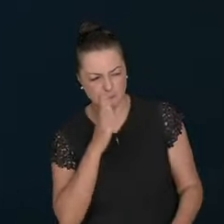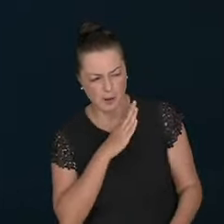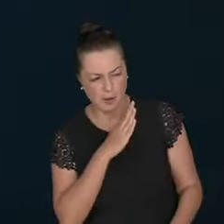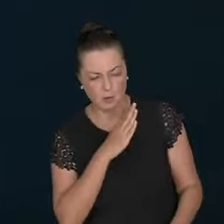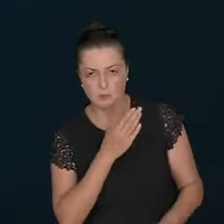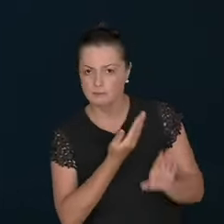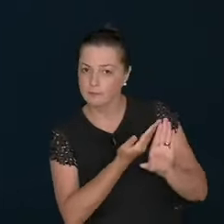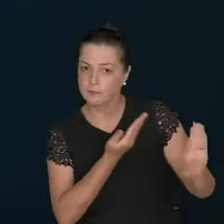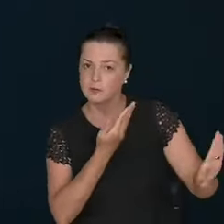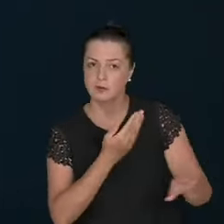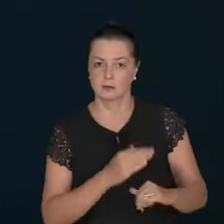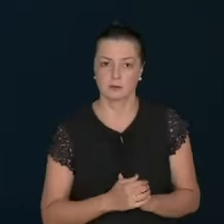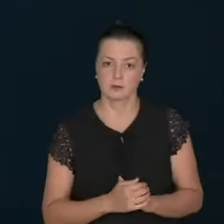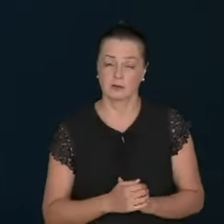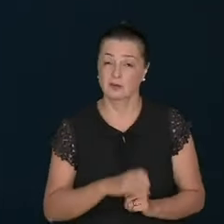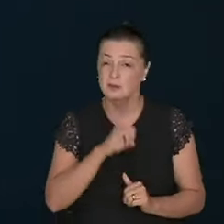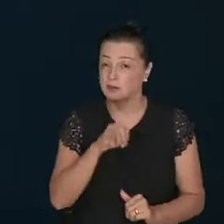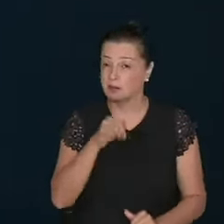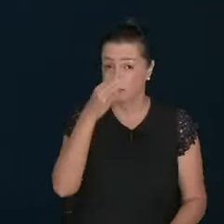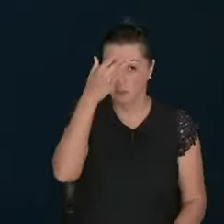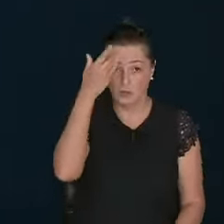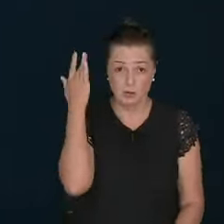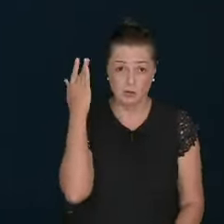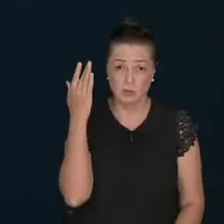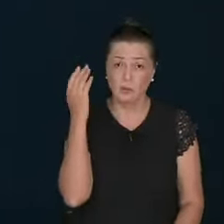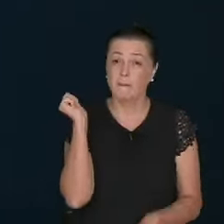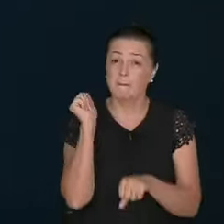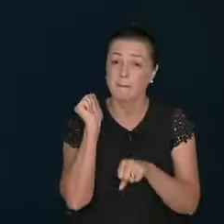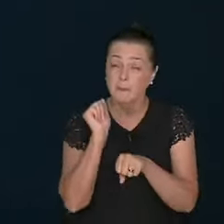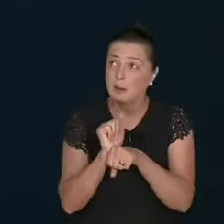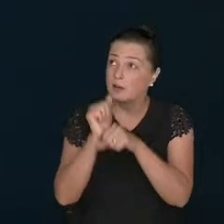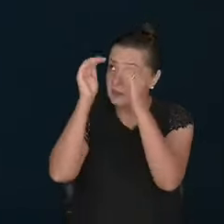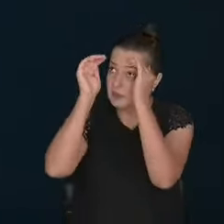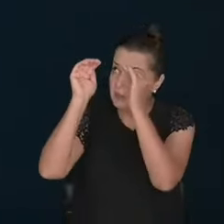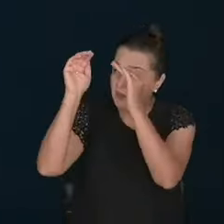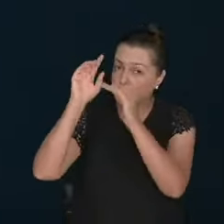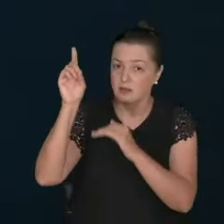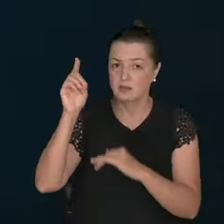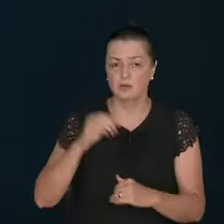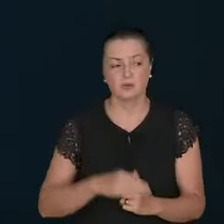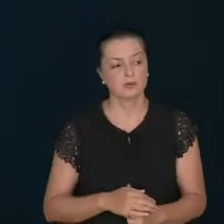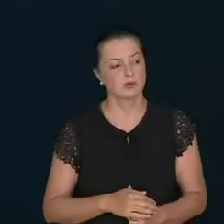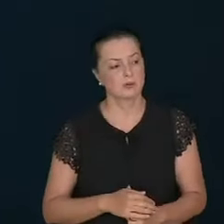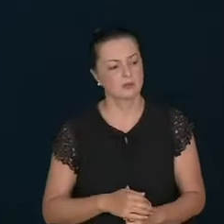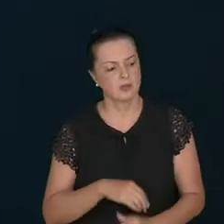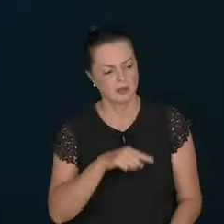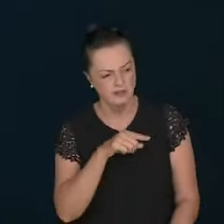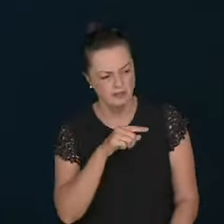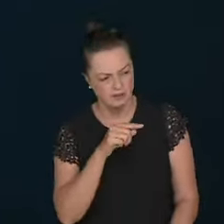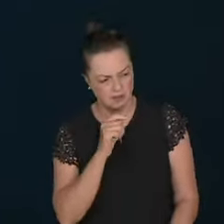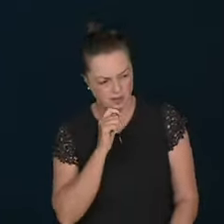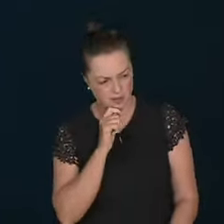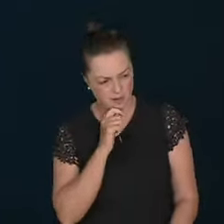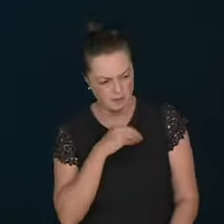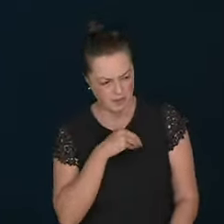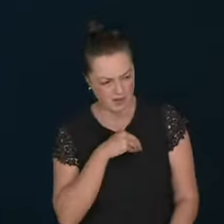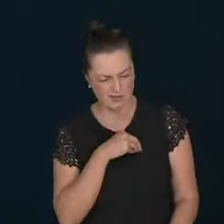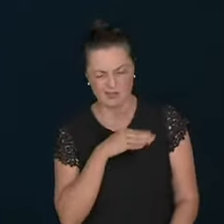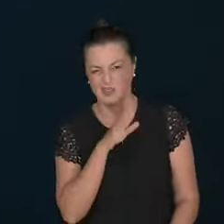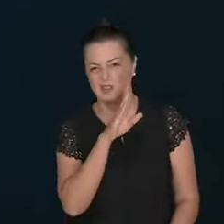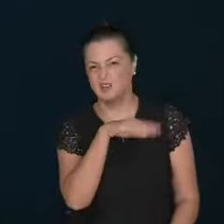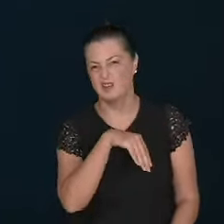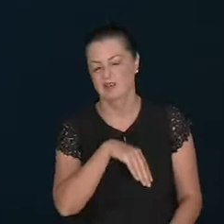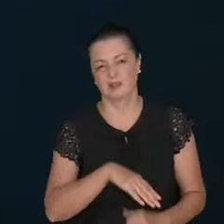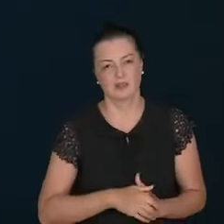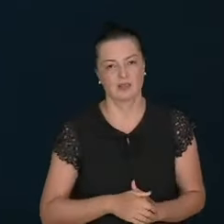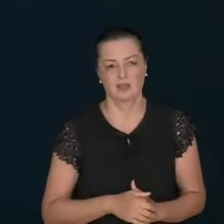When the person is not fearful to God. They. Allow. They. Make some concession for sins. Oh. This is a